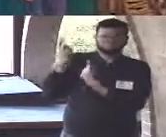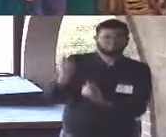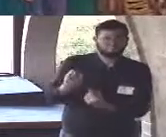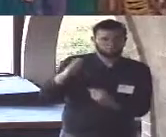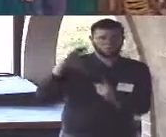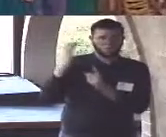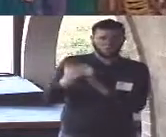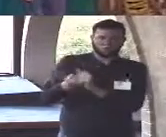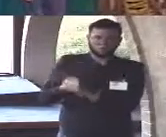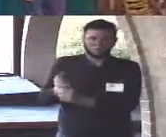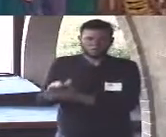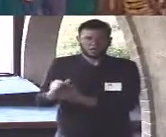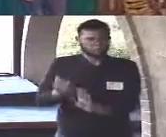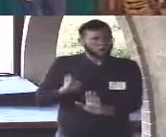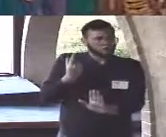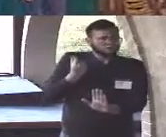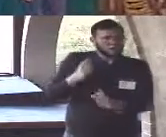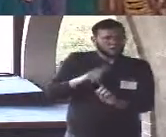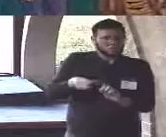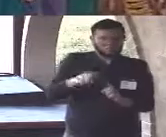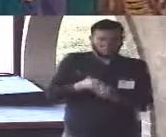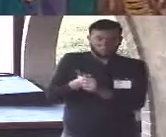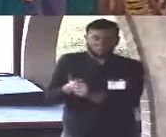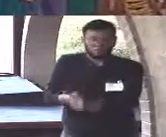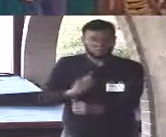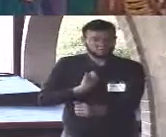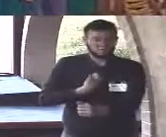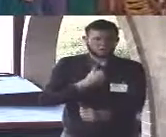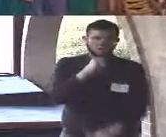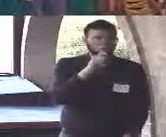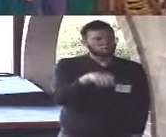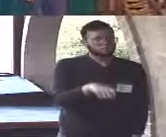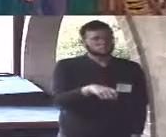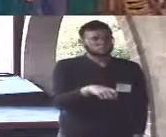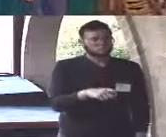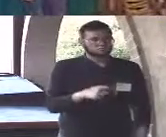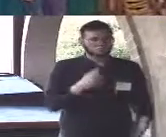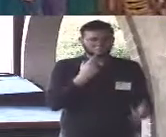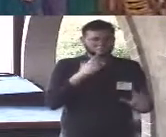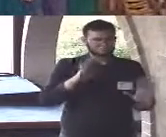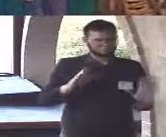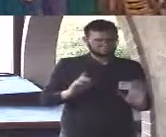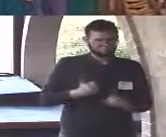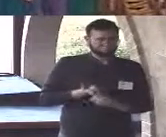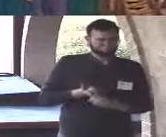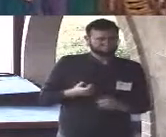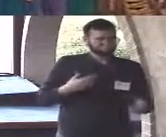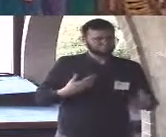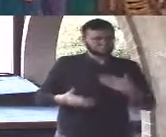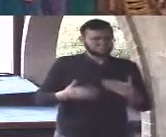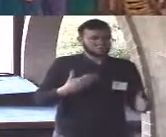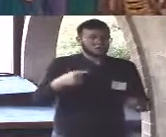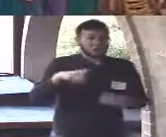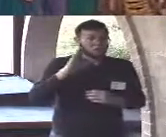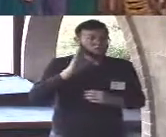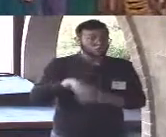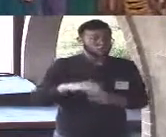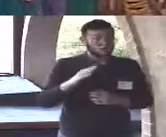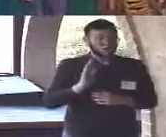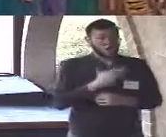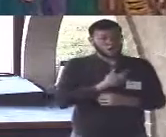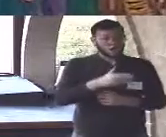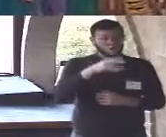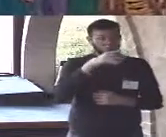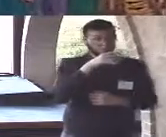read these writers or will read these writers but that doesn't matter see our mother's milk was laced with these ideas